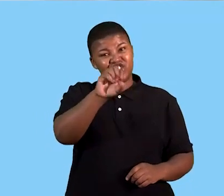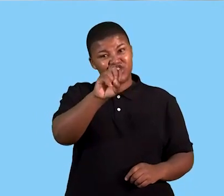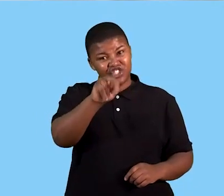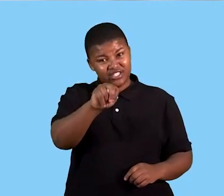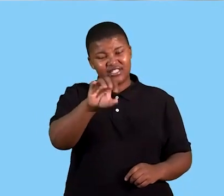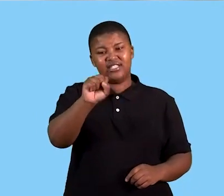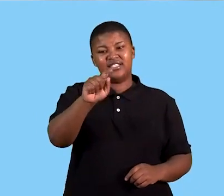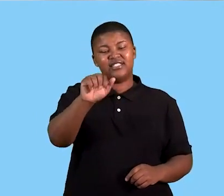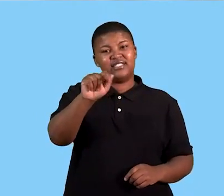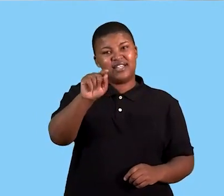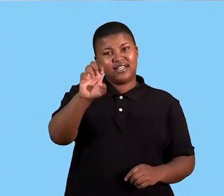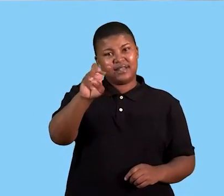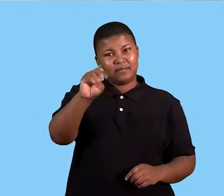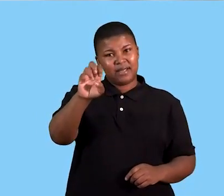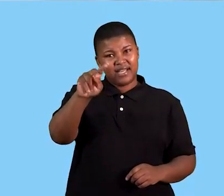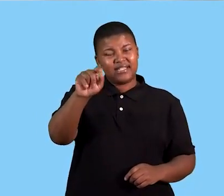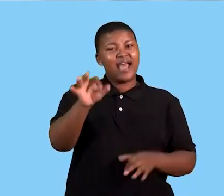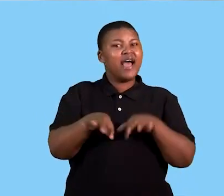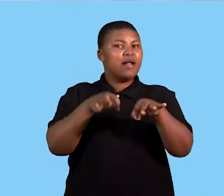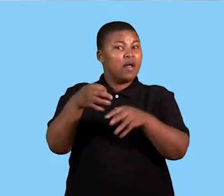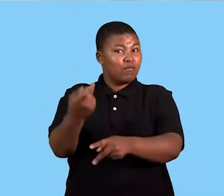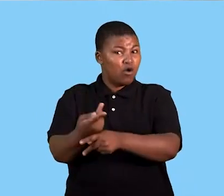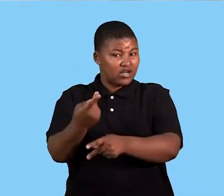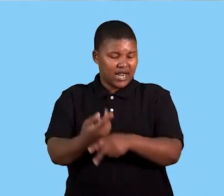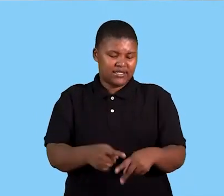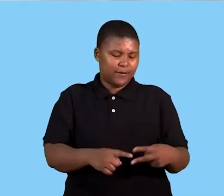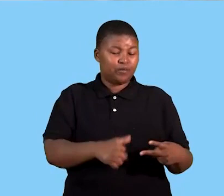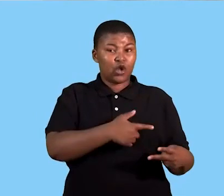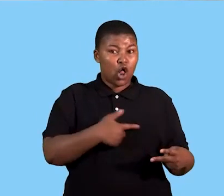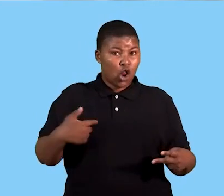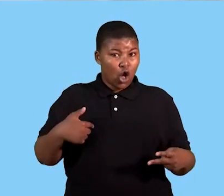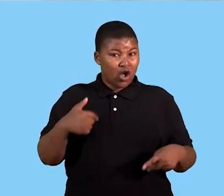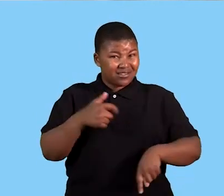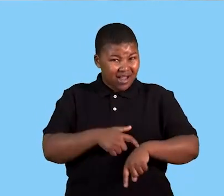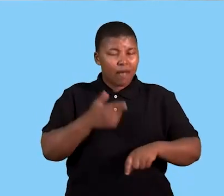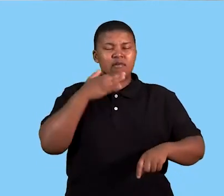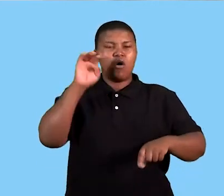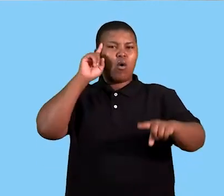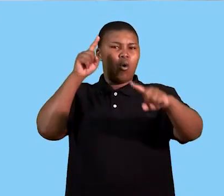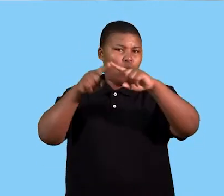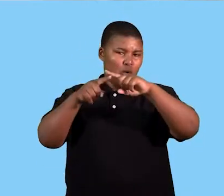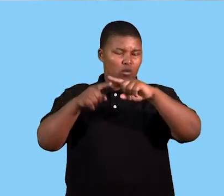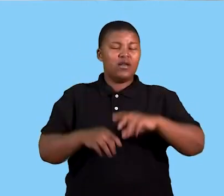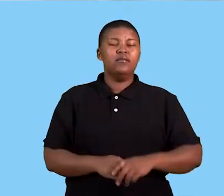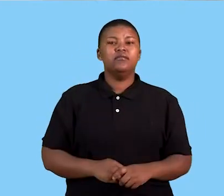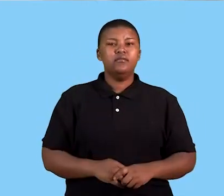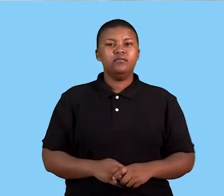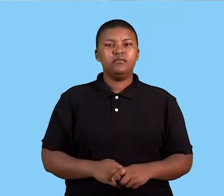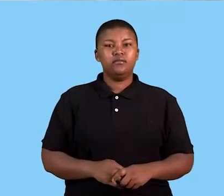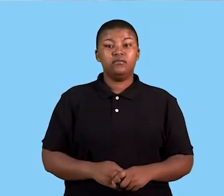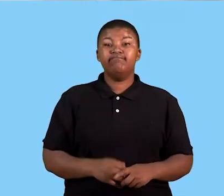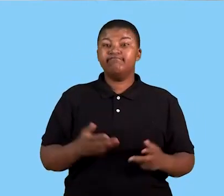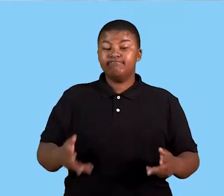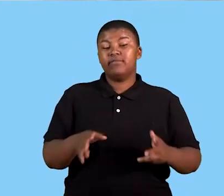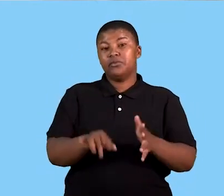for our product. The goal is what we want to achieve on the long term of our product and the objectives is how we want to achieve them.